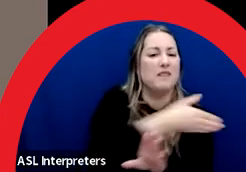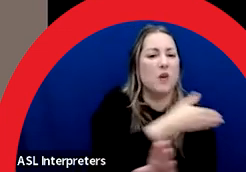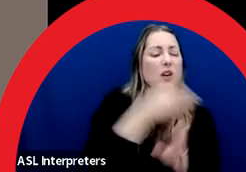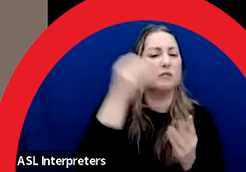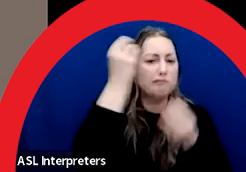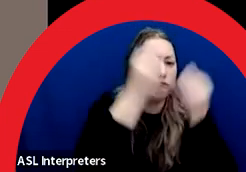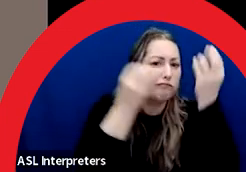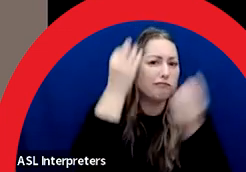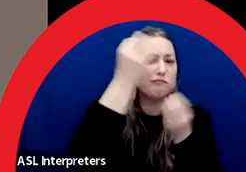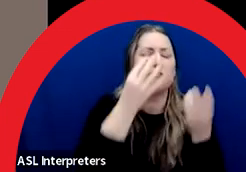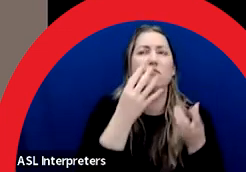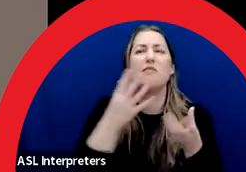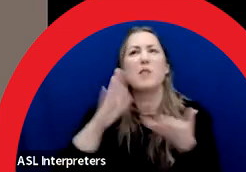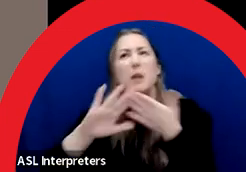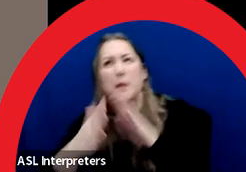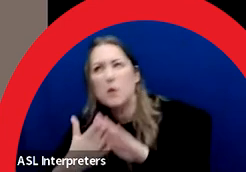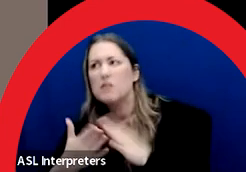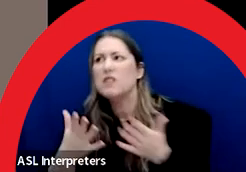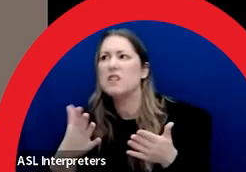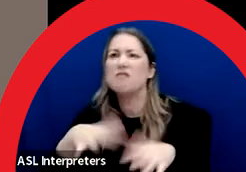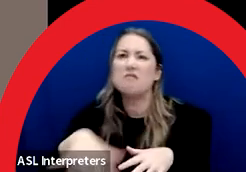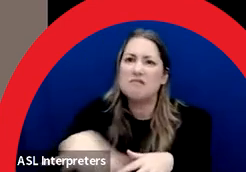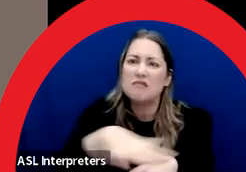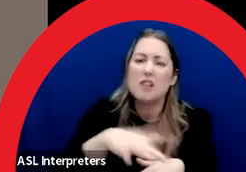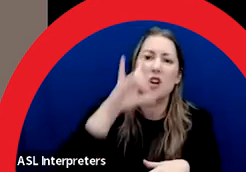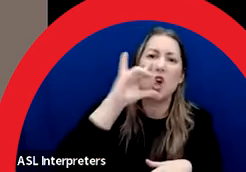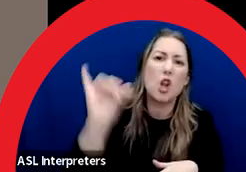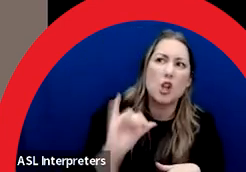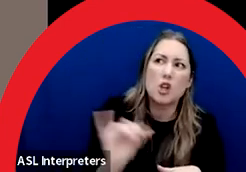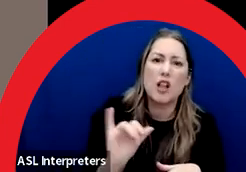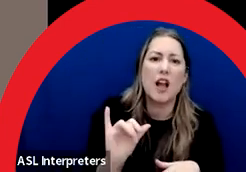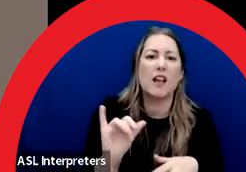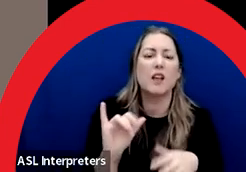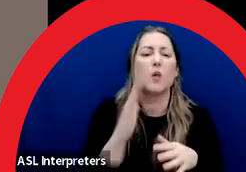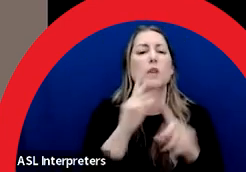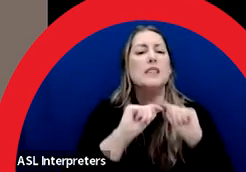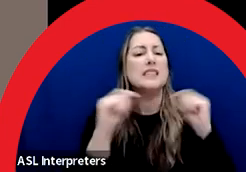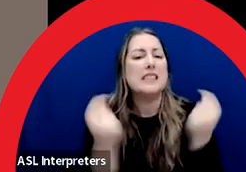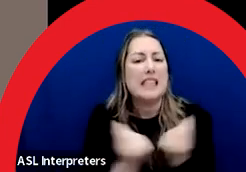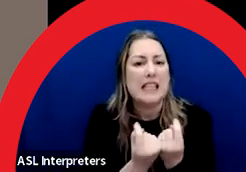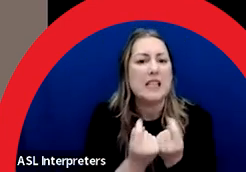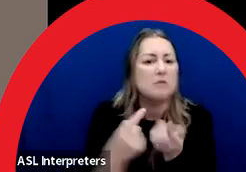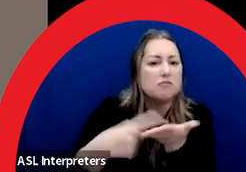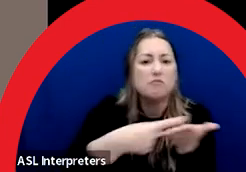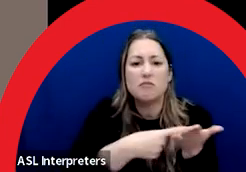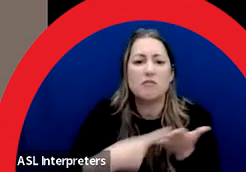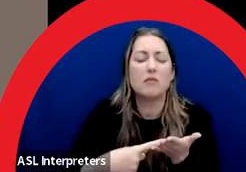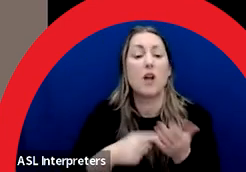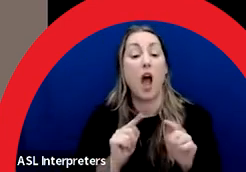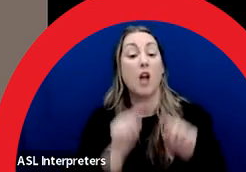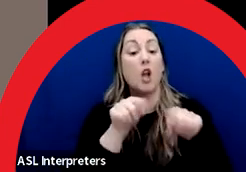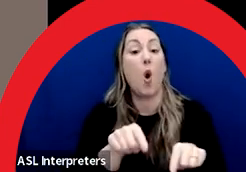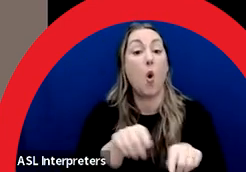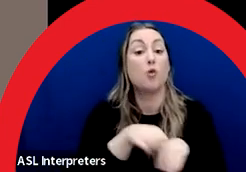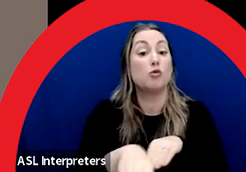Through meetings with the project team and also site visits. In other words, we